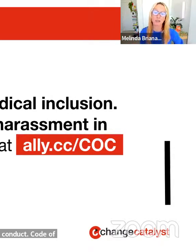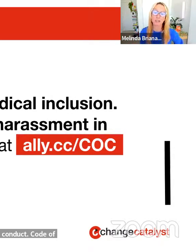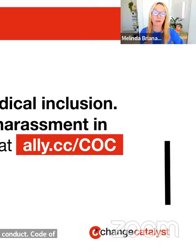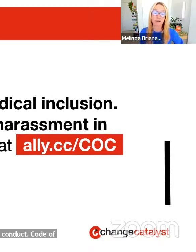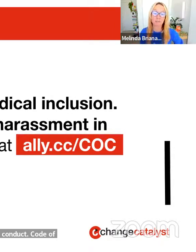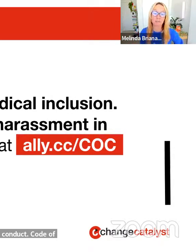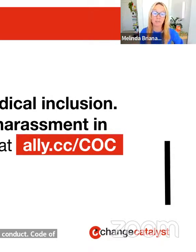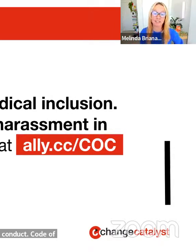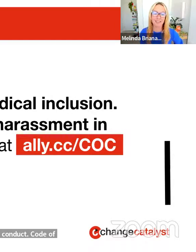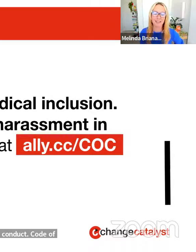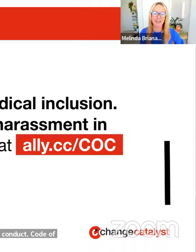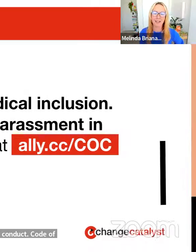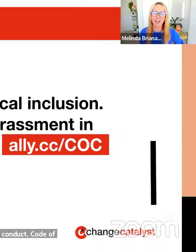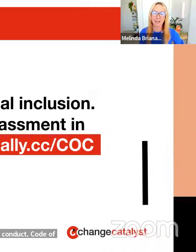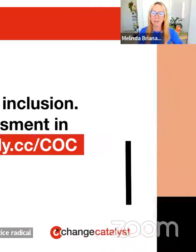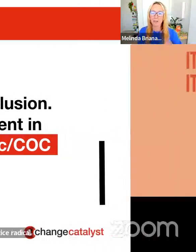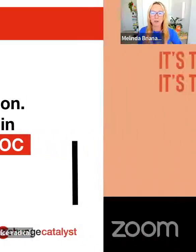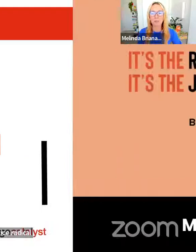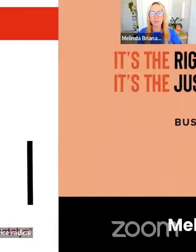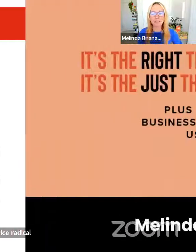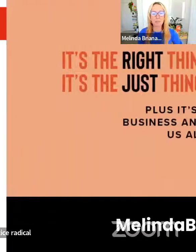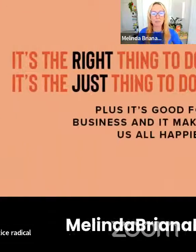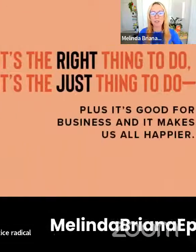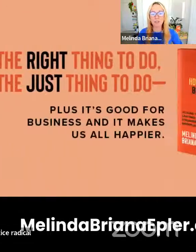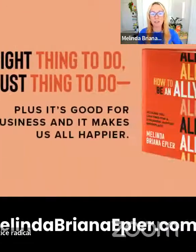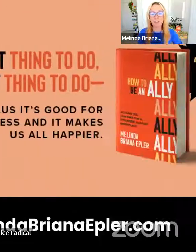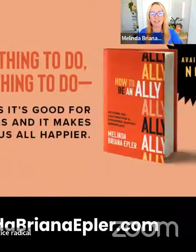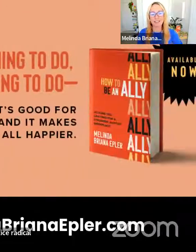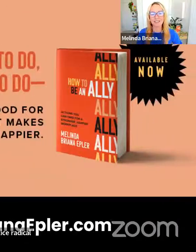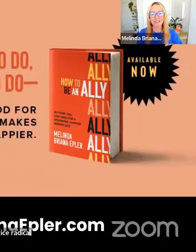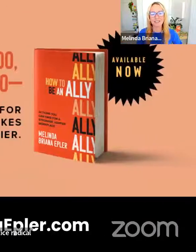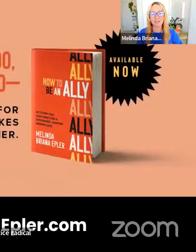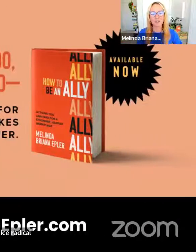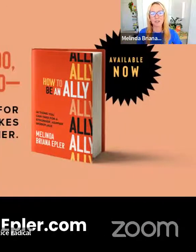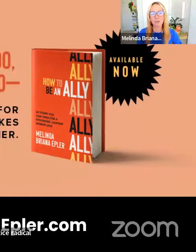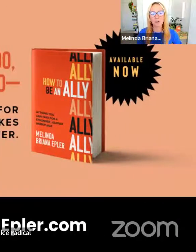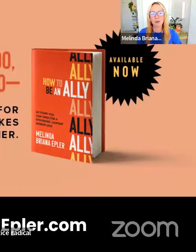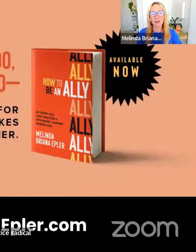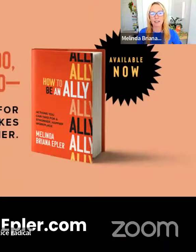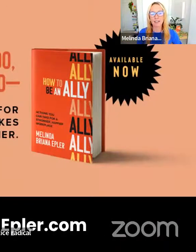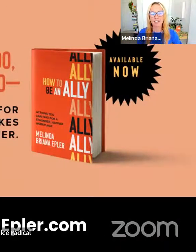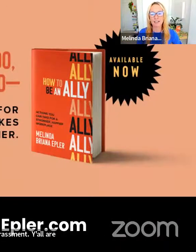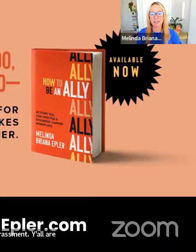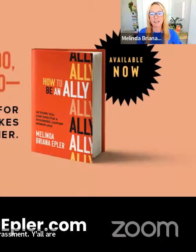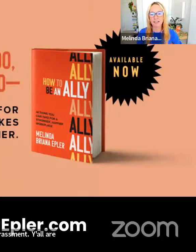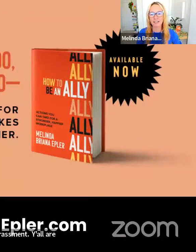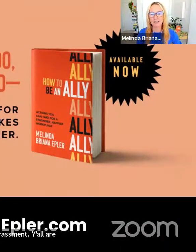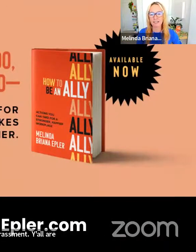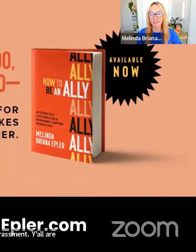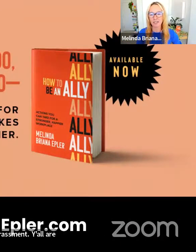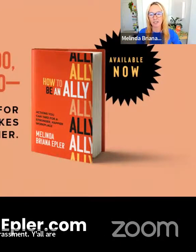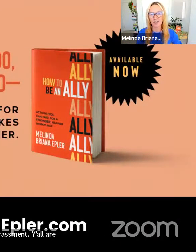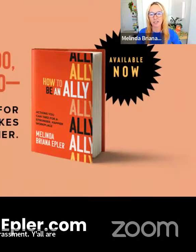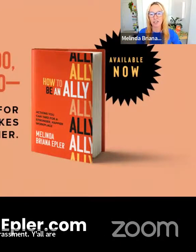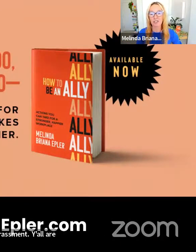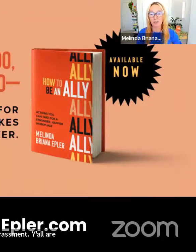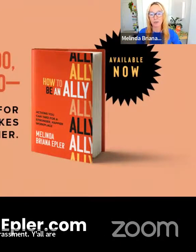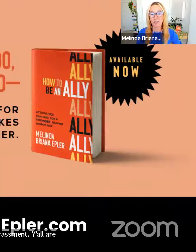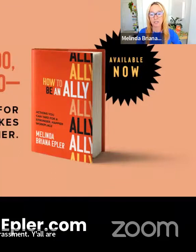tolerate harassment. Y'all are amazing. Please use the chat. You can learn more at ally.cc.